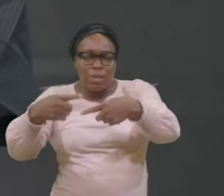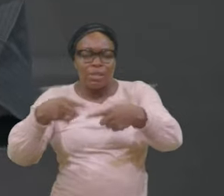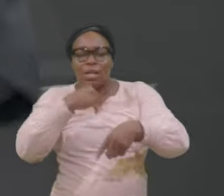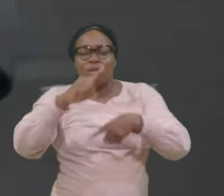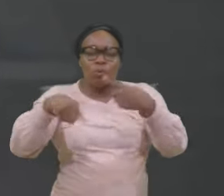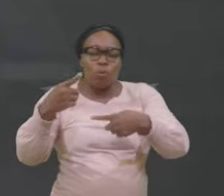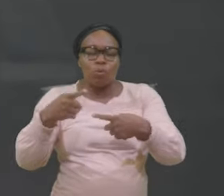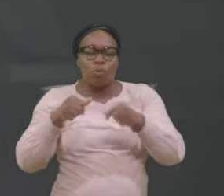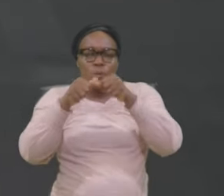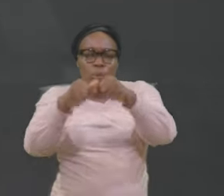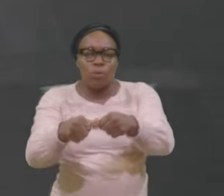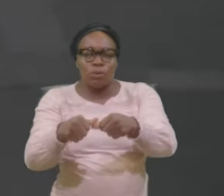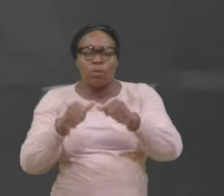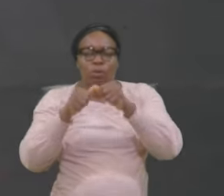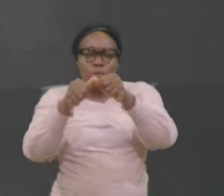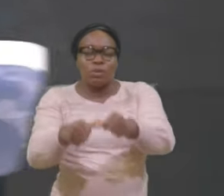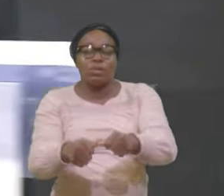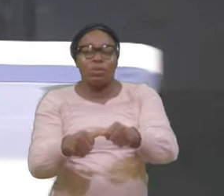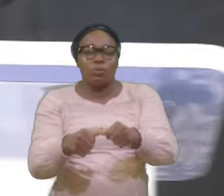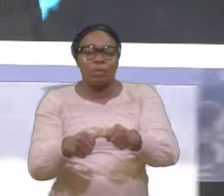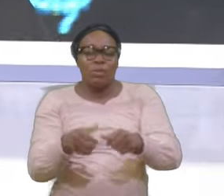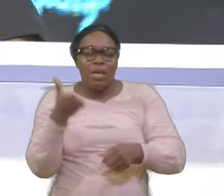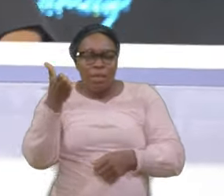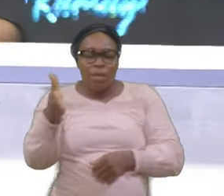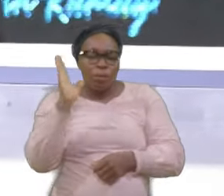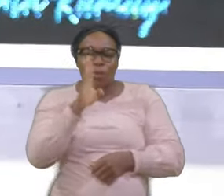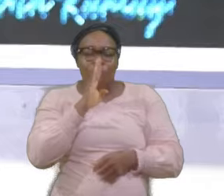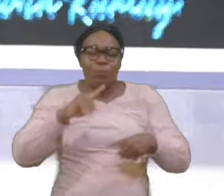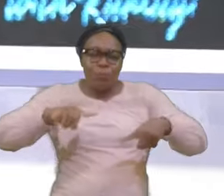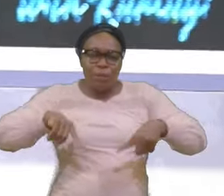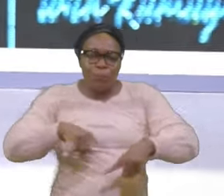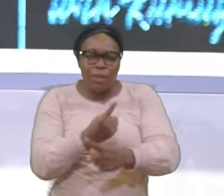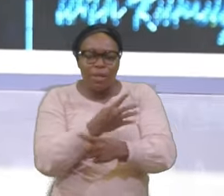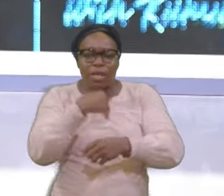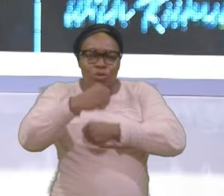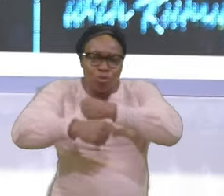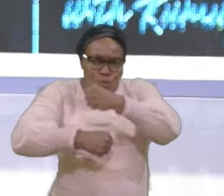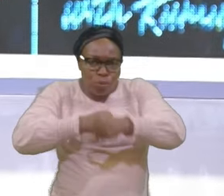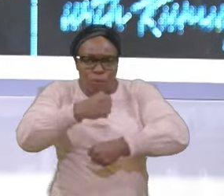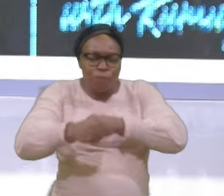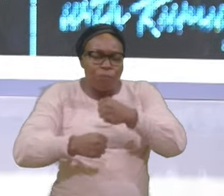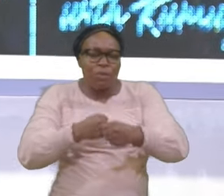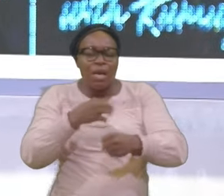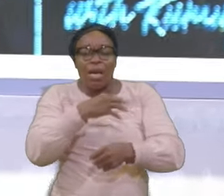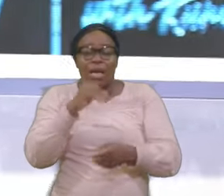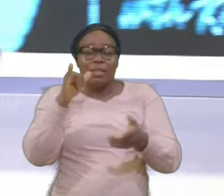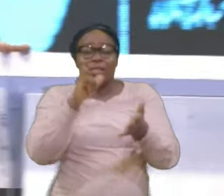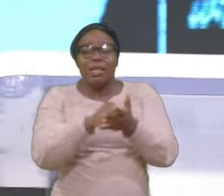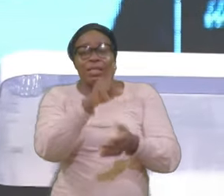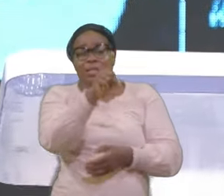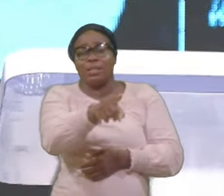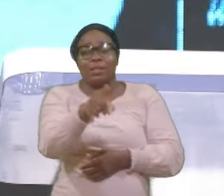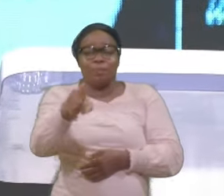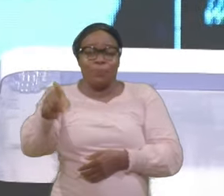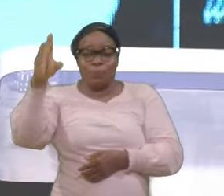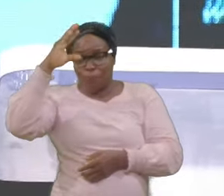on There will be Pain There will be Suffering And that Young man That went To the Far country